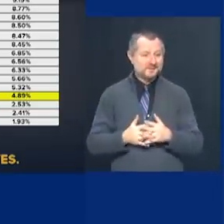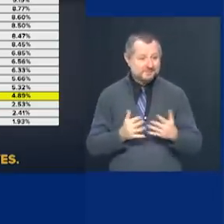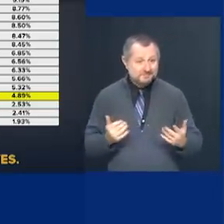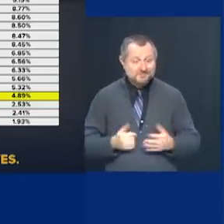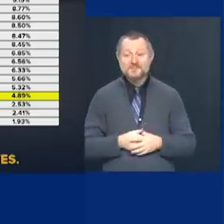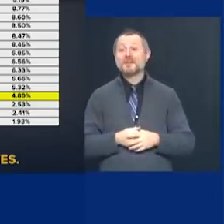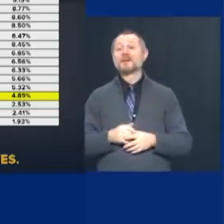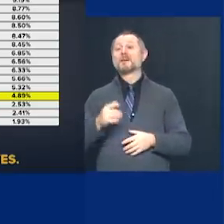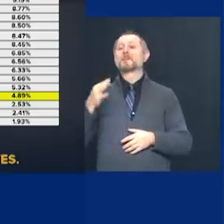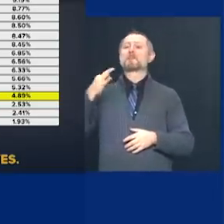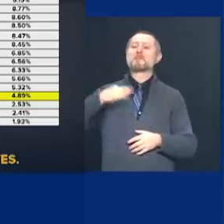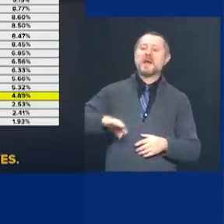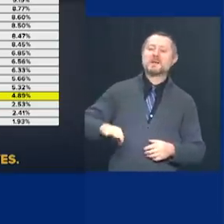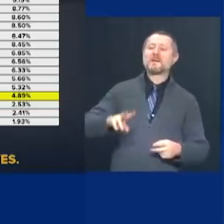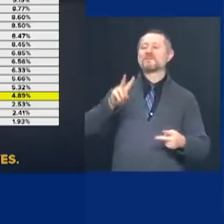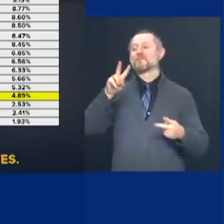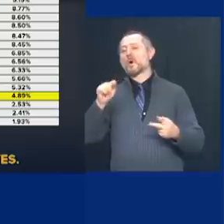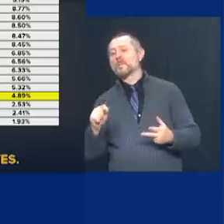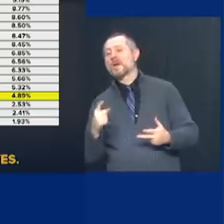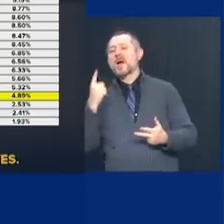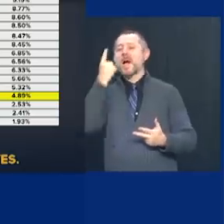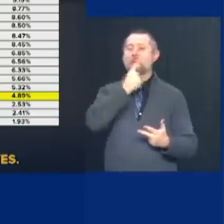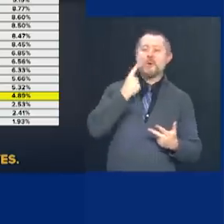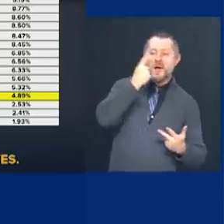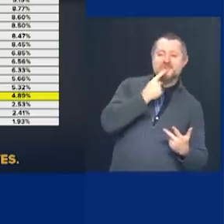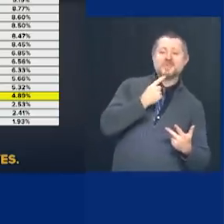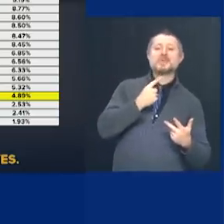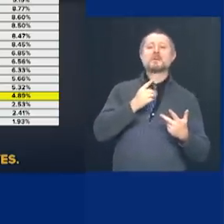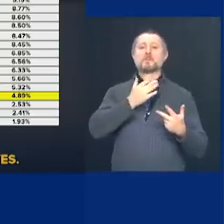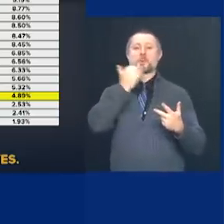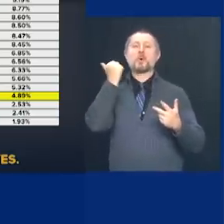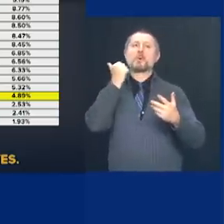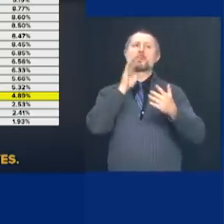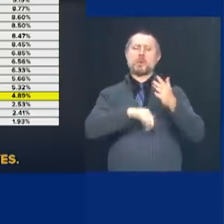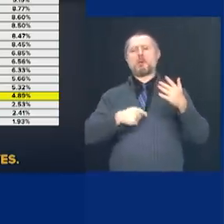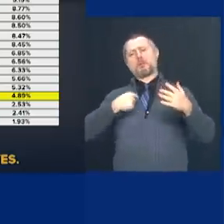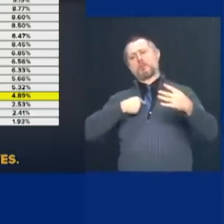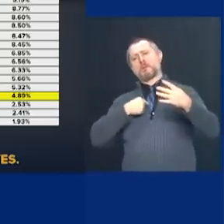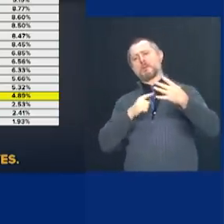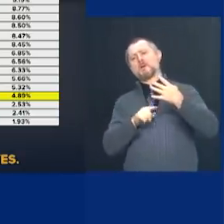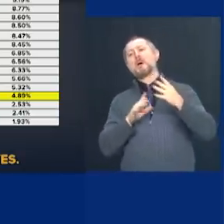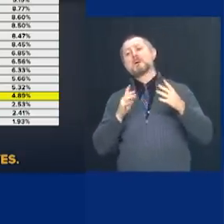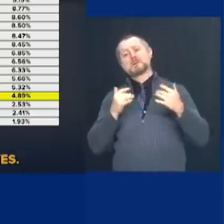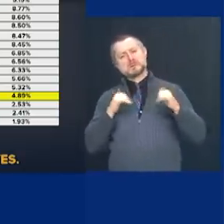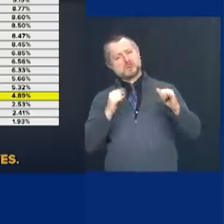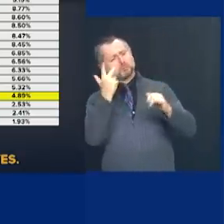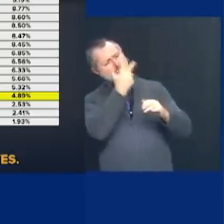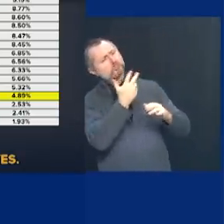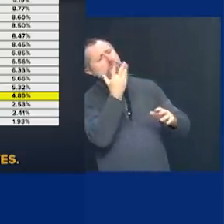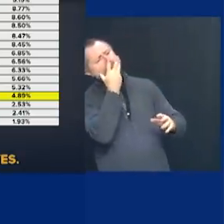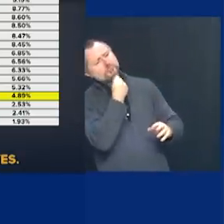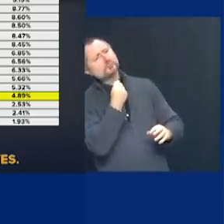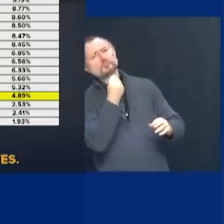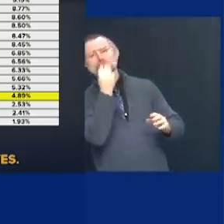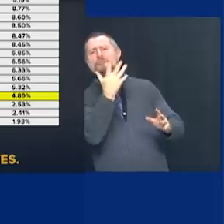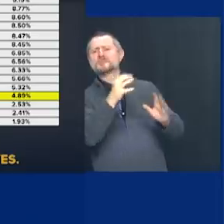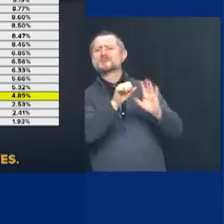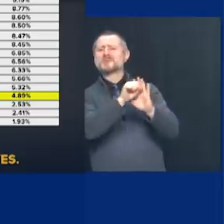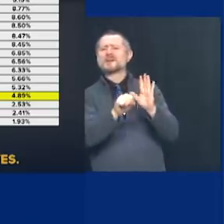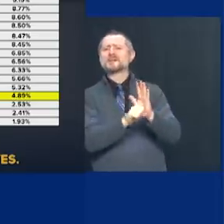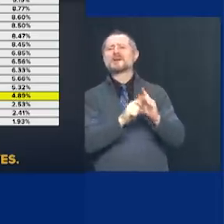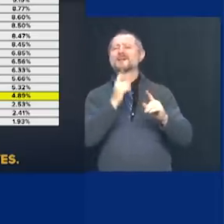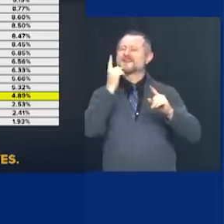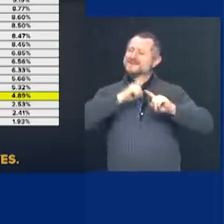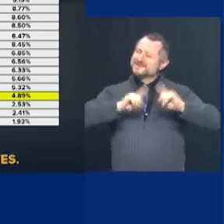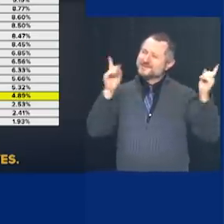Vermont, Hawaii are lower than we are and Maine, Vermont, Hawaii, beautiful states, but different than New York. They don't have the